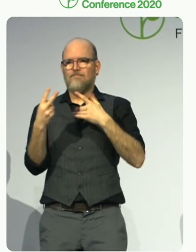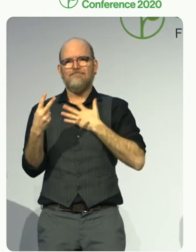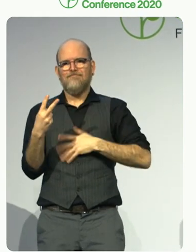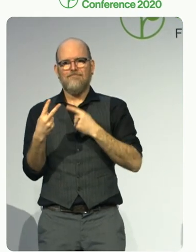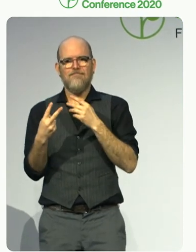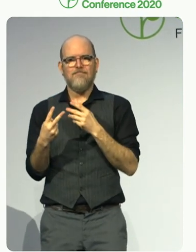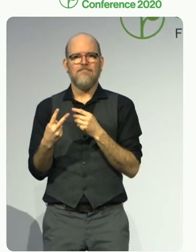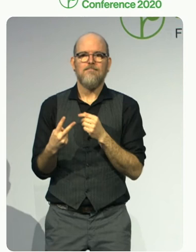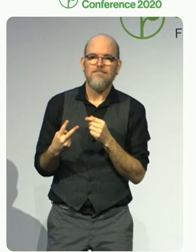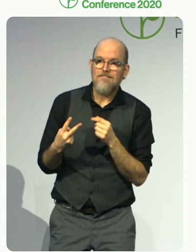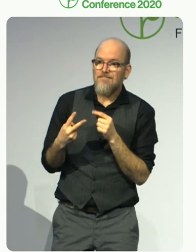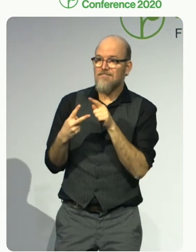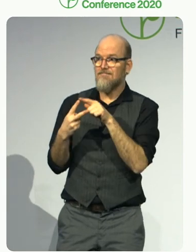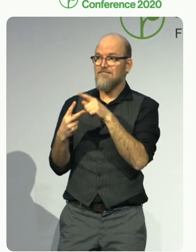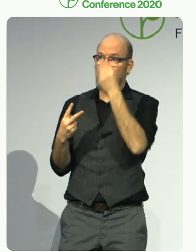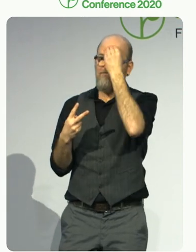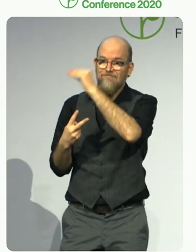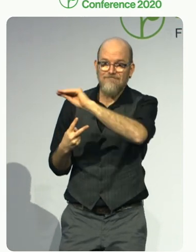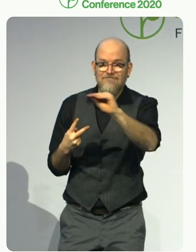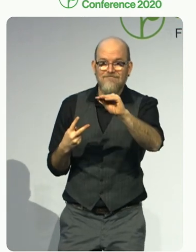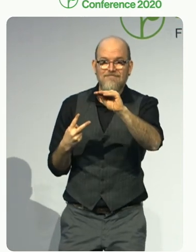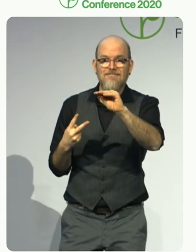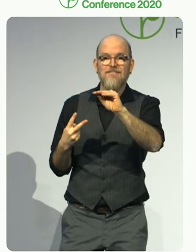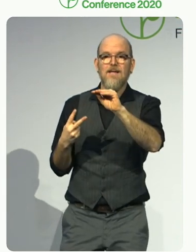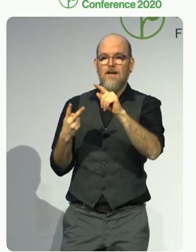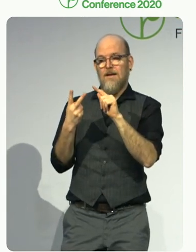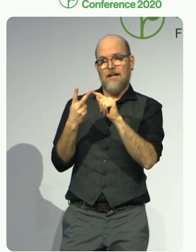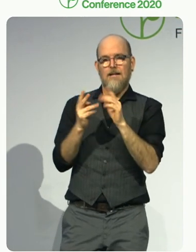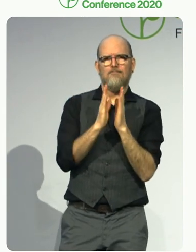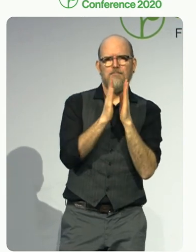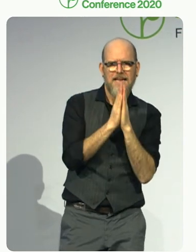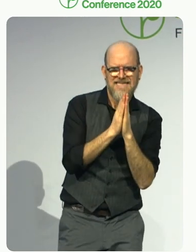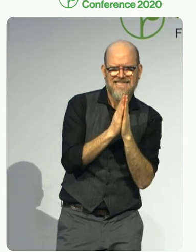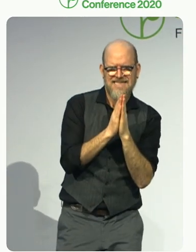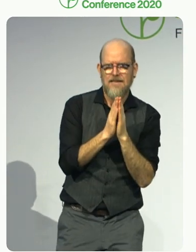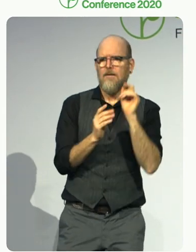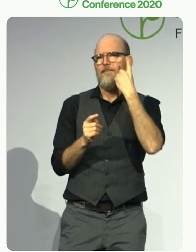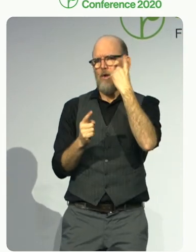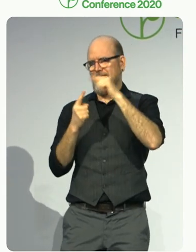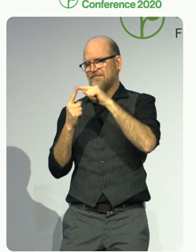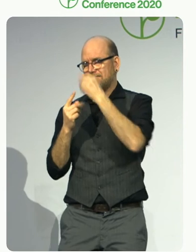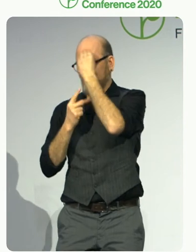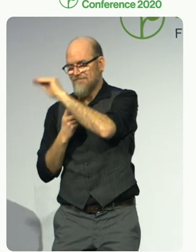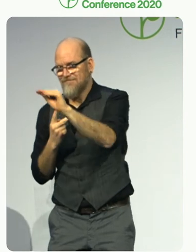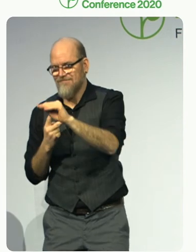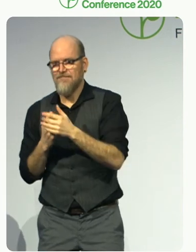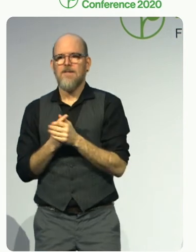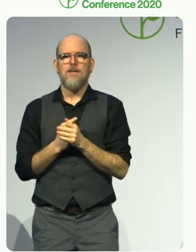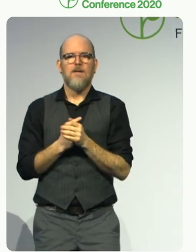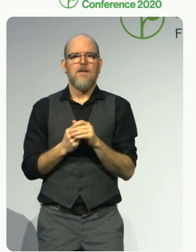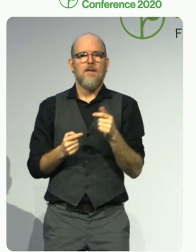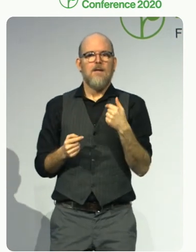This is our newly established cooperation with the Foundation Descubreme.